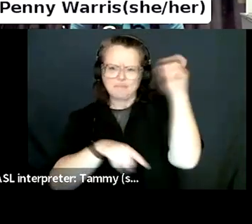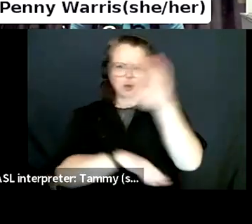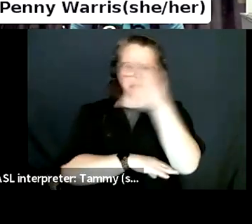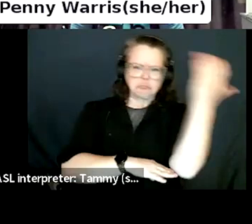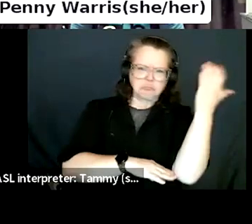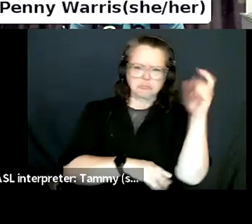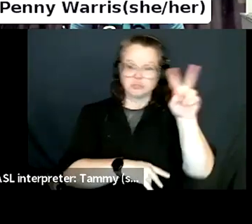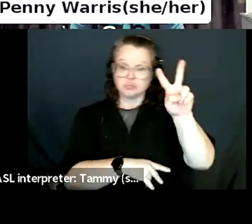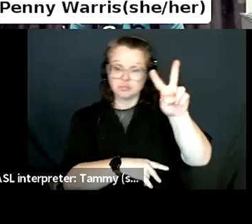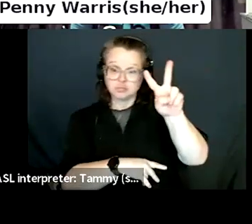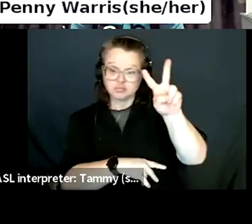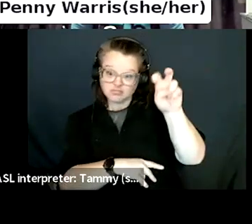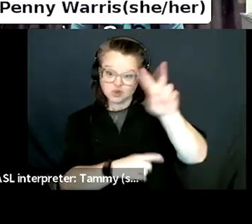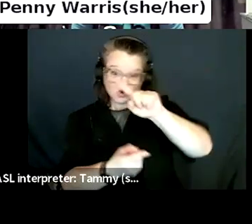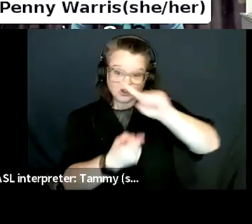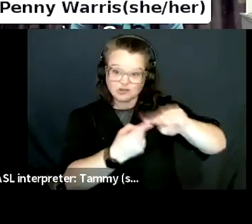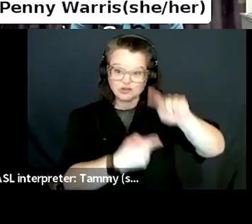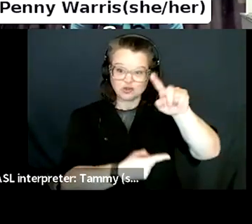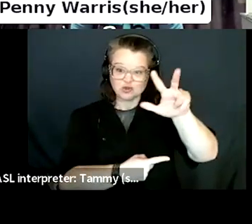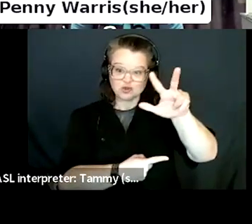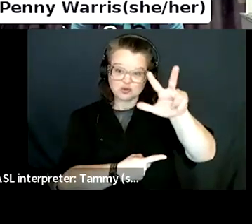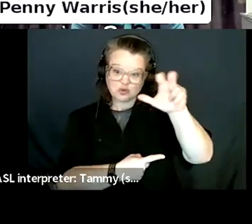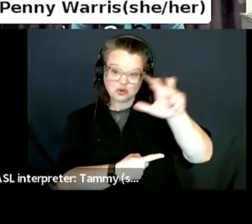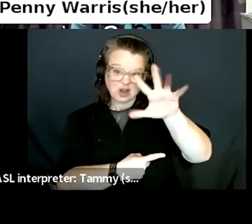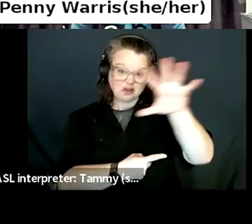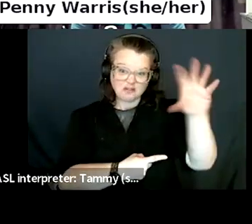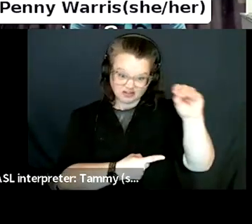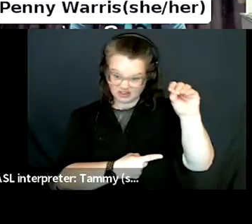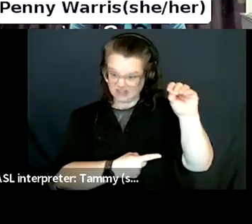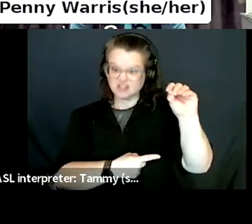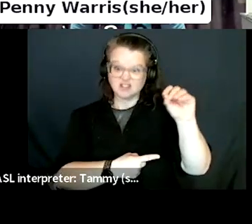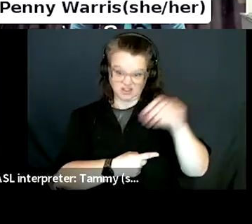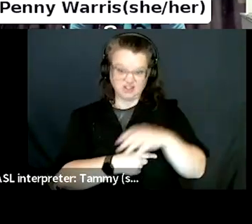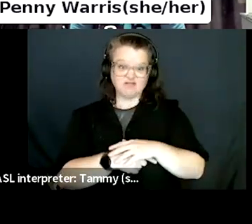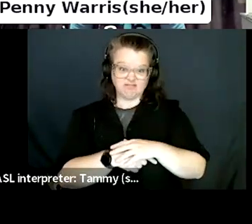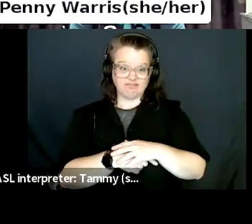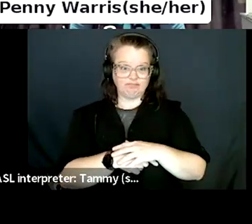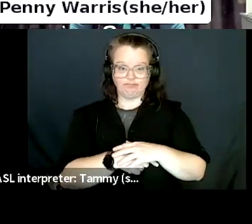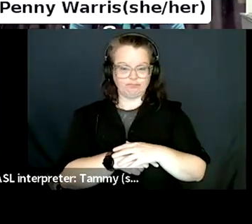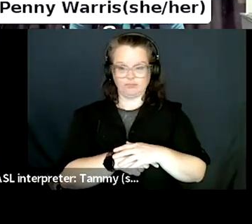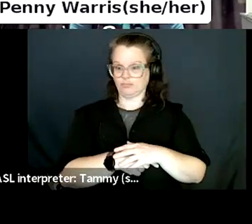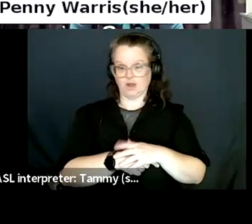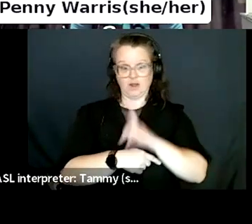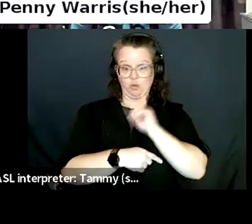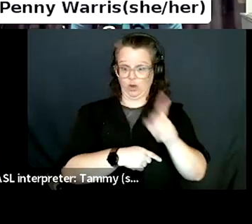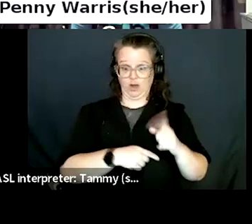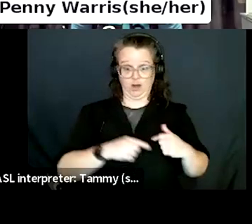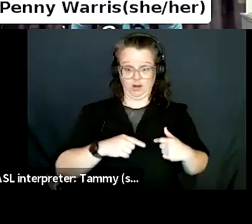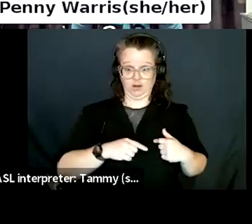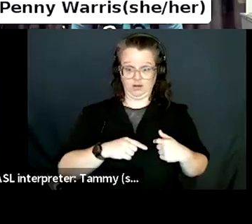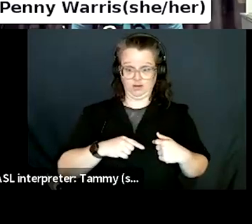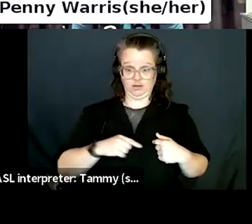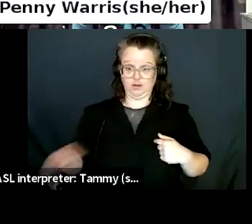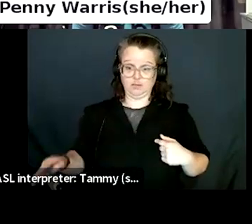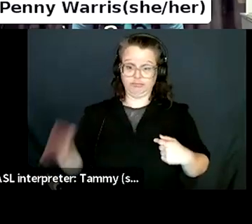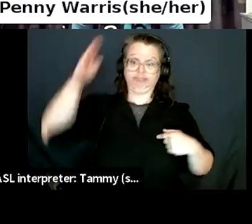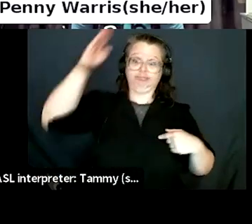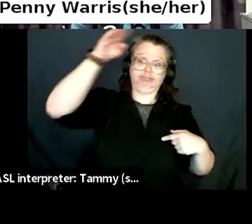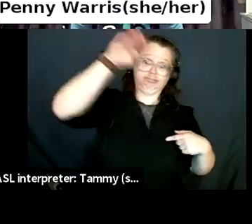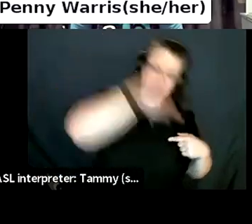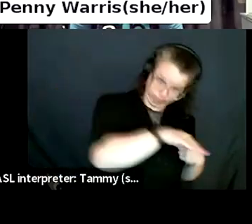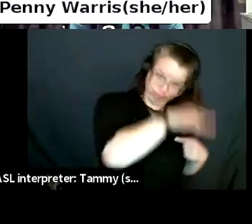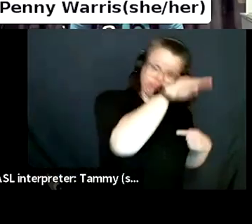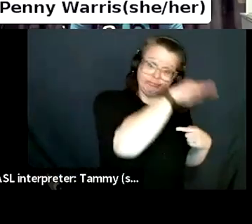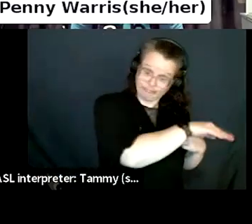200 to 350 a day, uh, during peak season. It really, we're very, very seasonal swingy. So it really